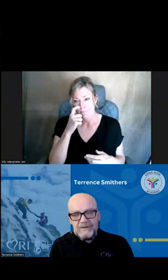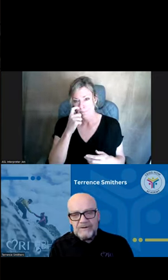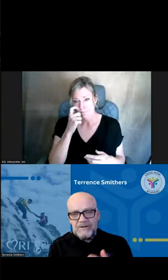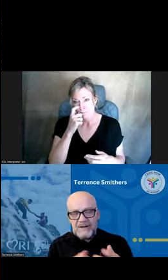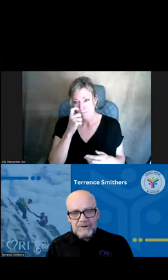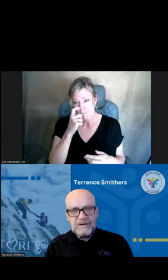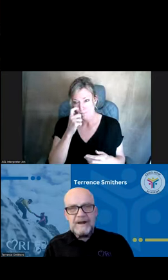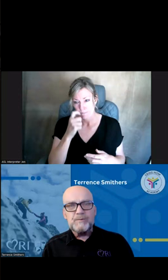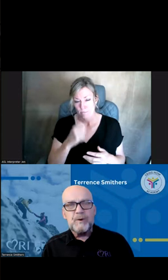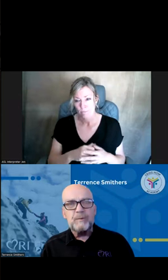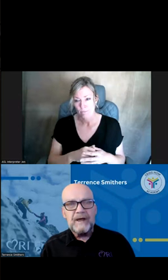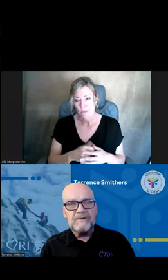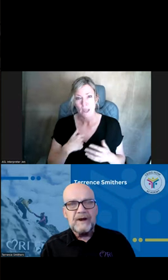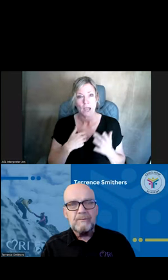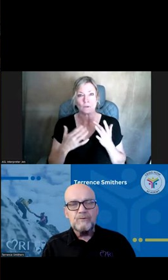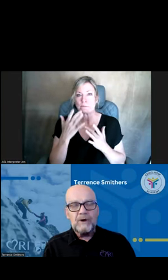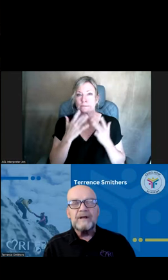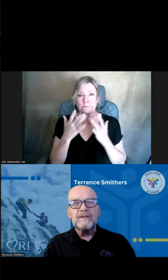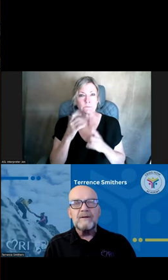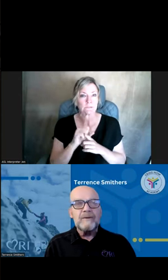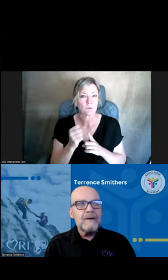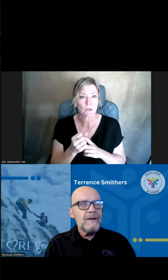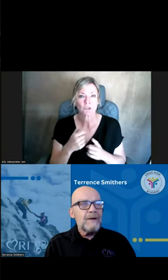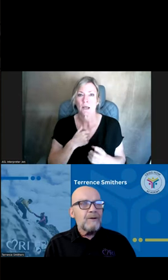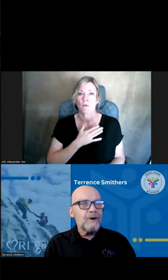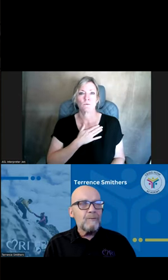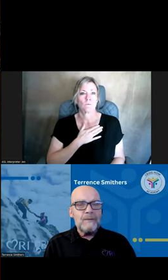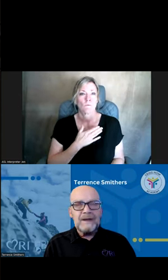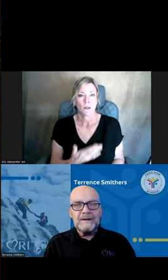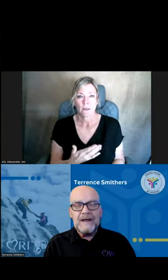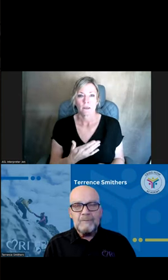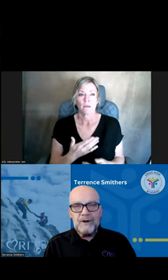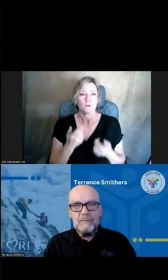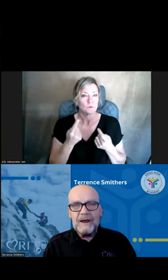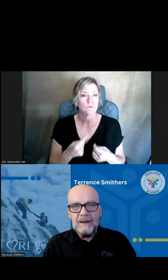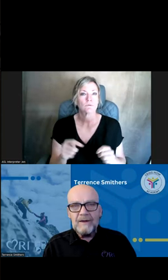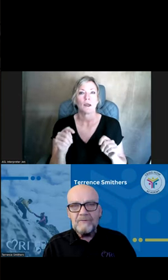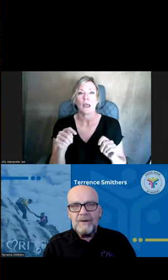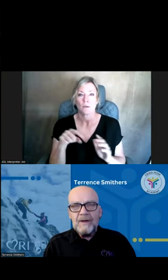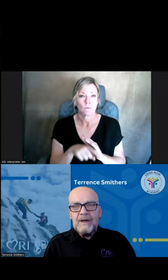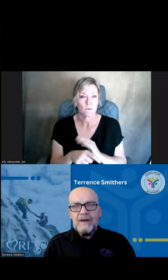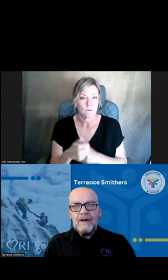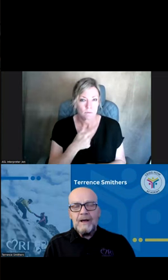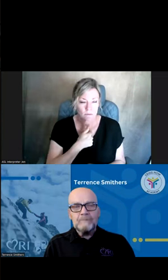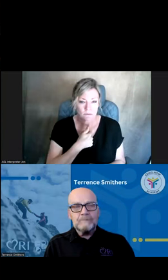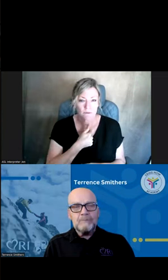such a desperate place that I was willing to, you know, make an attempt on my life.